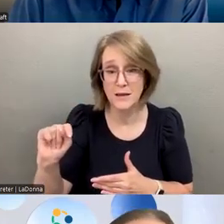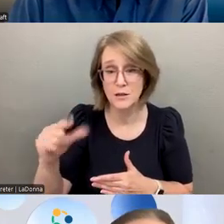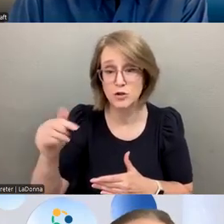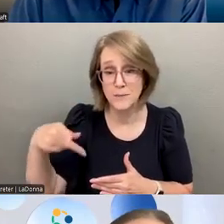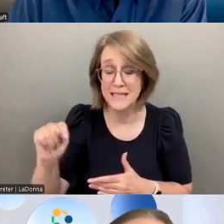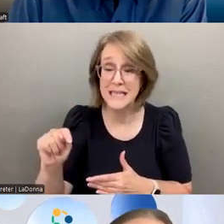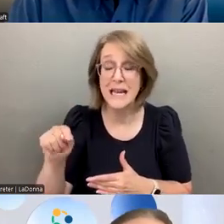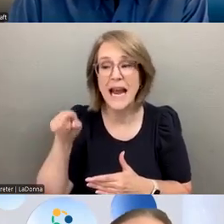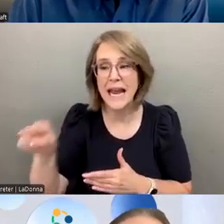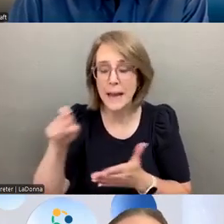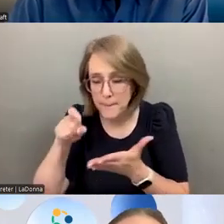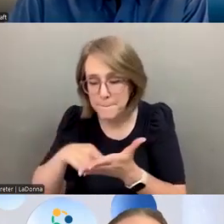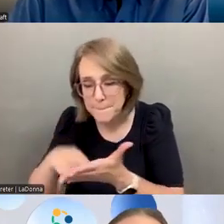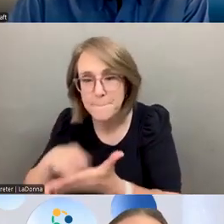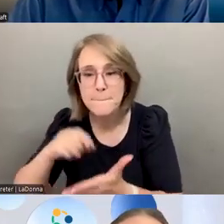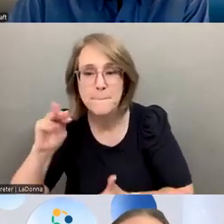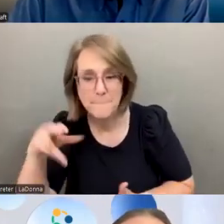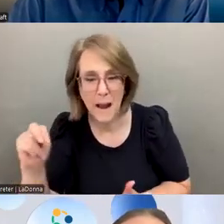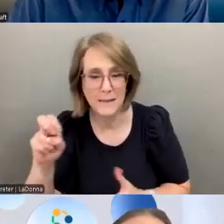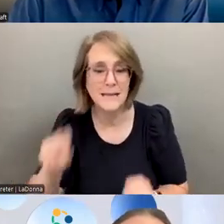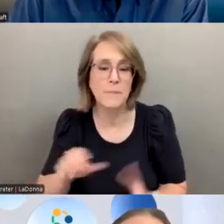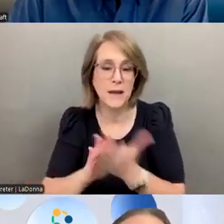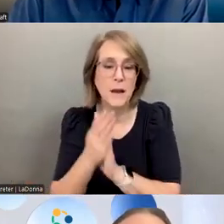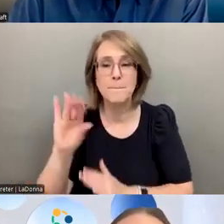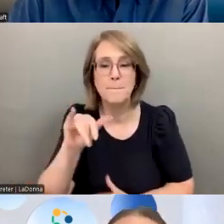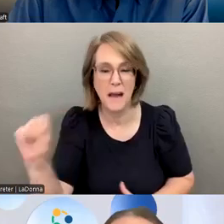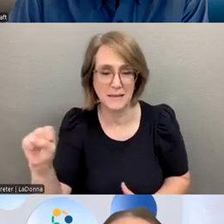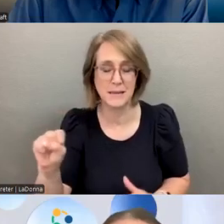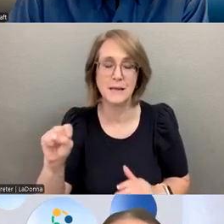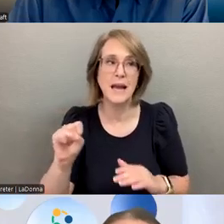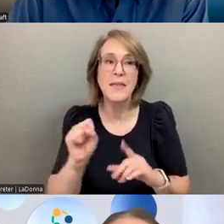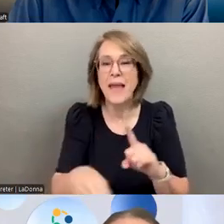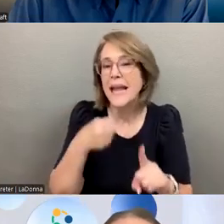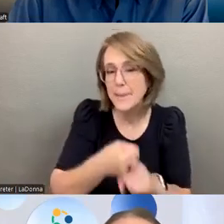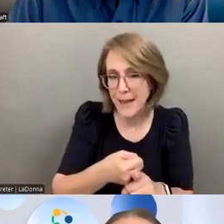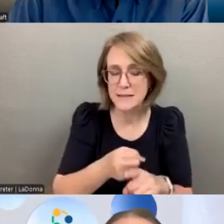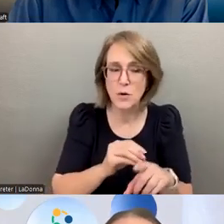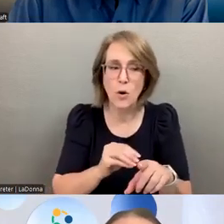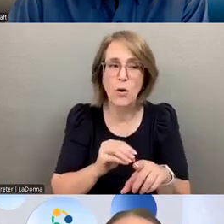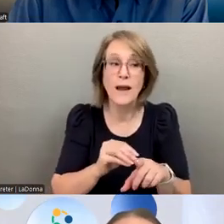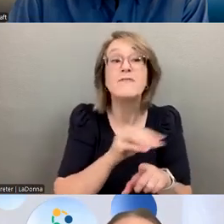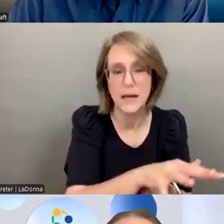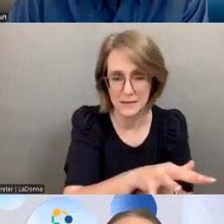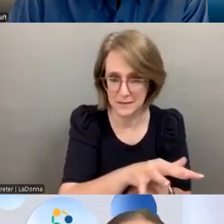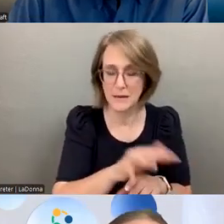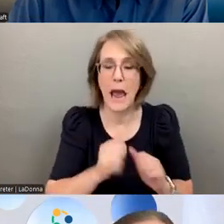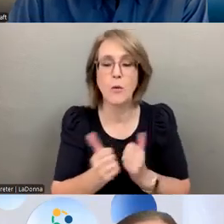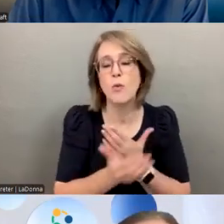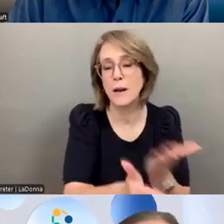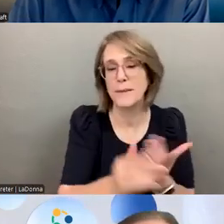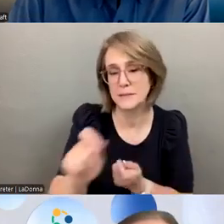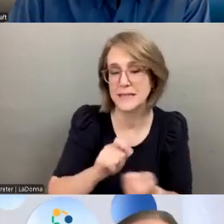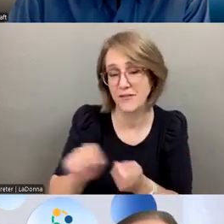be biased. could really affect the way in which it advises or recommends specific behaviors. Which